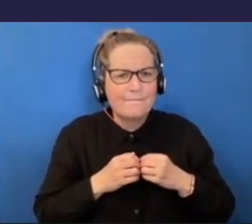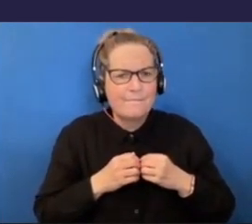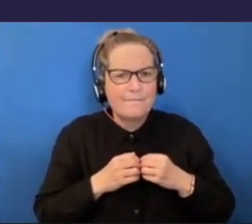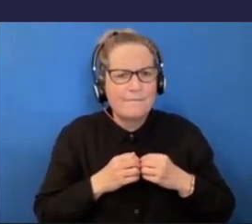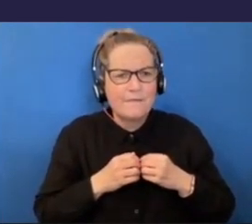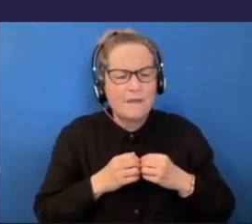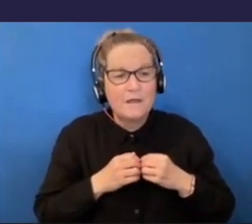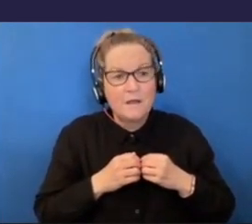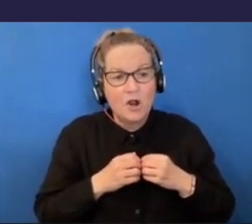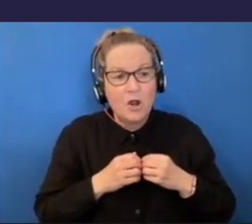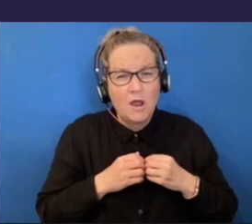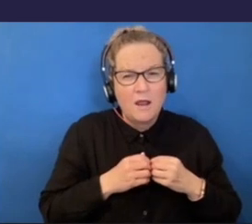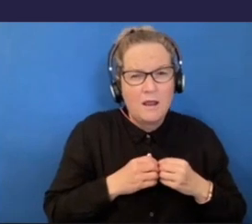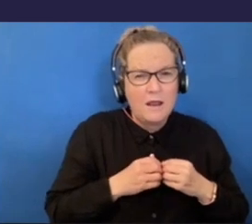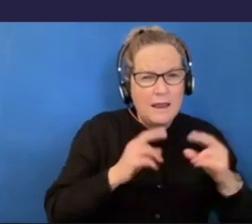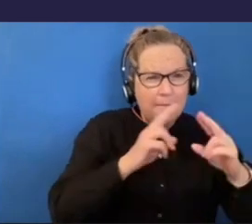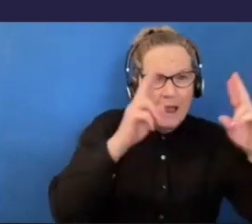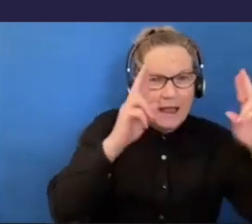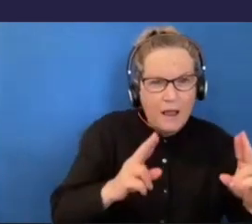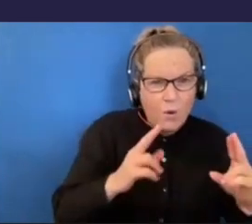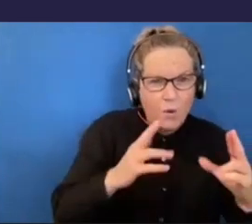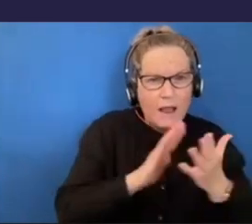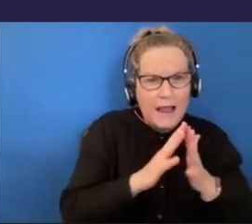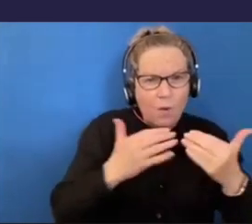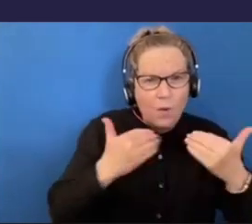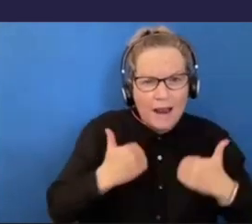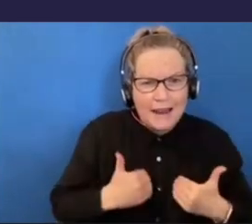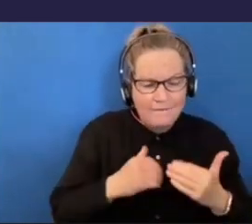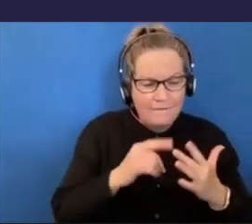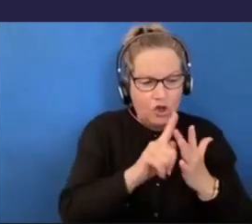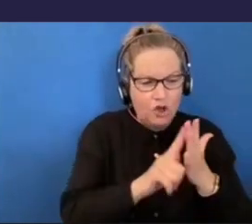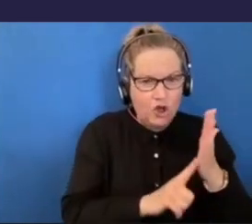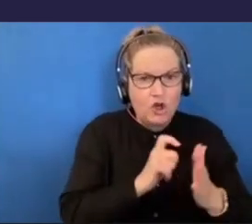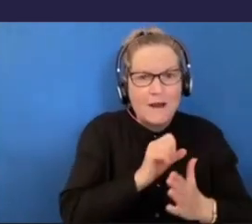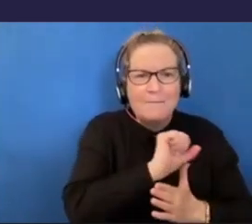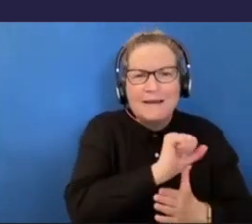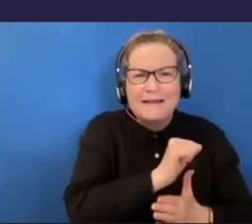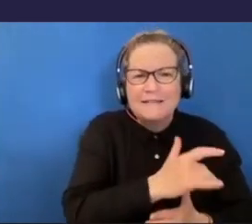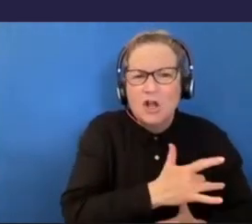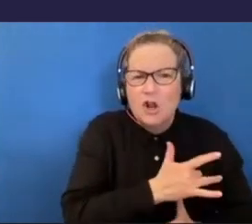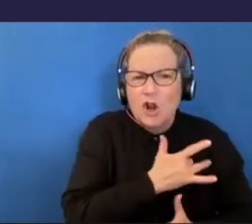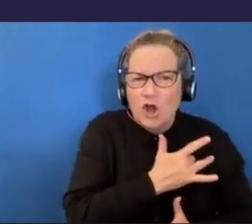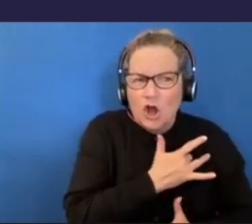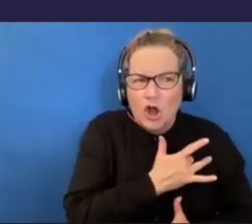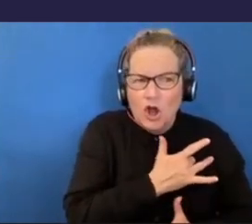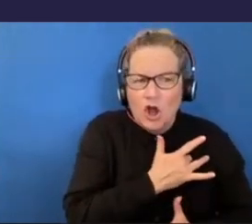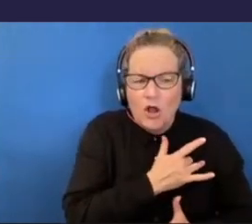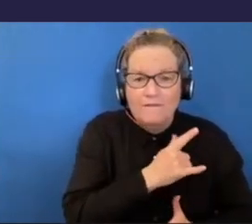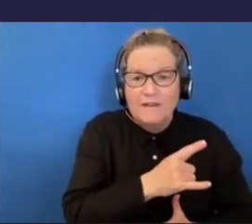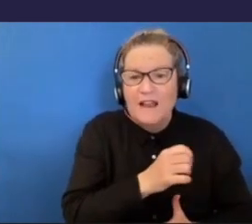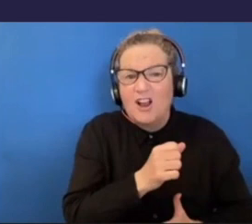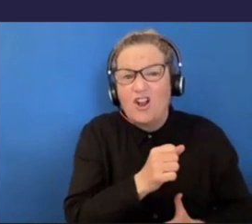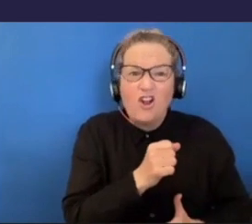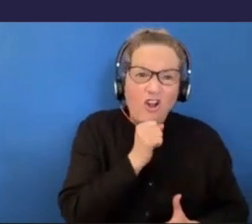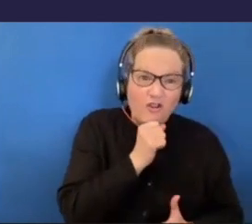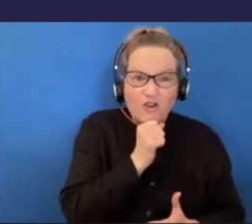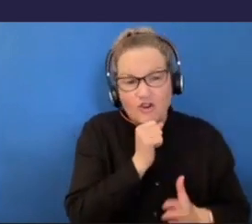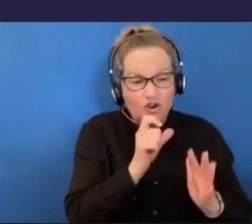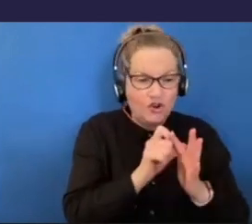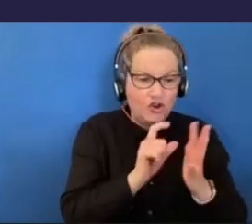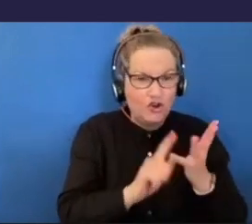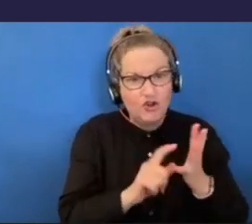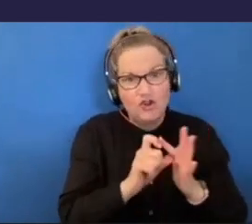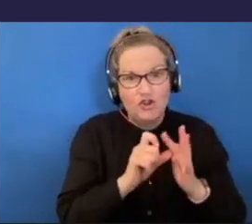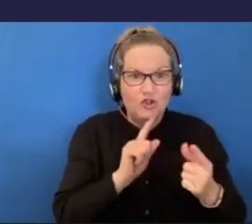Jake's like vision for his life as just like a dude living at home? Yeah, yeah,